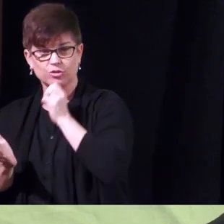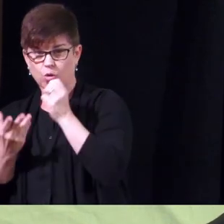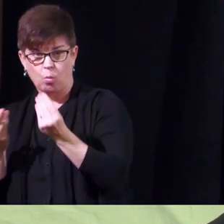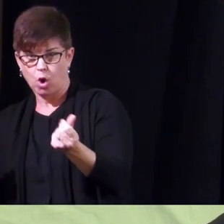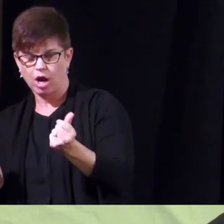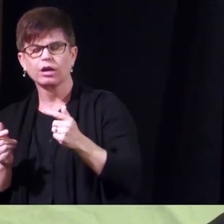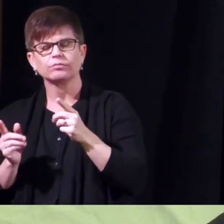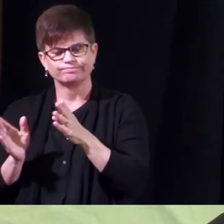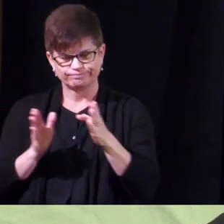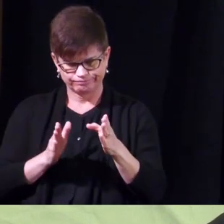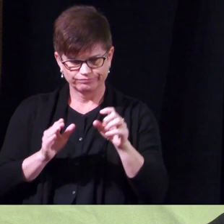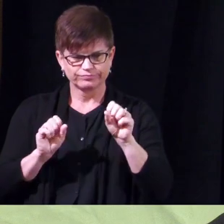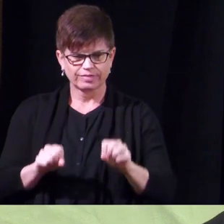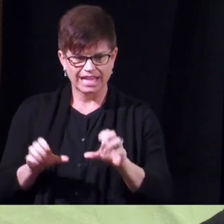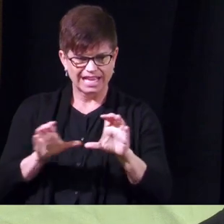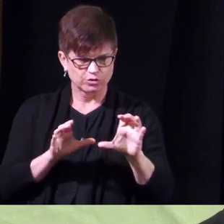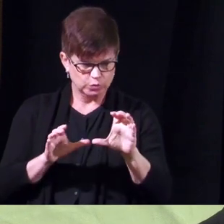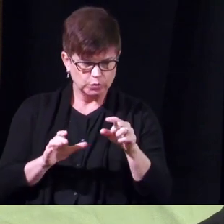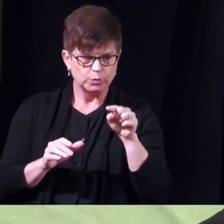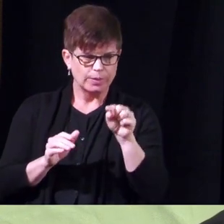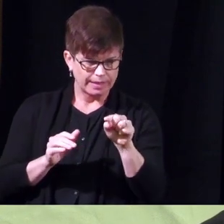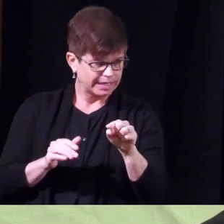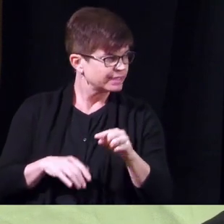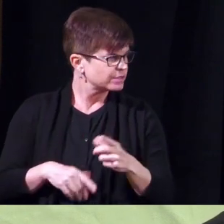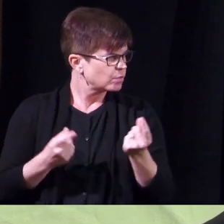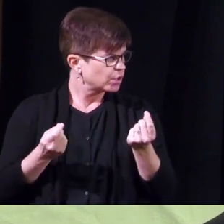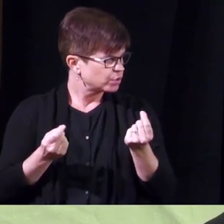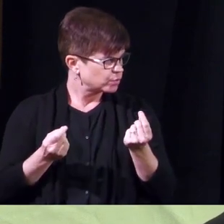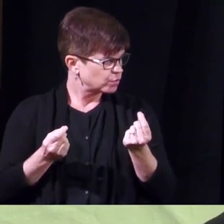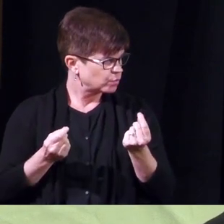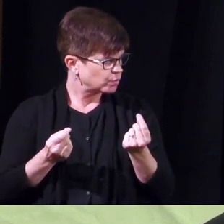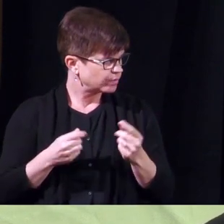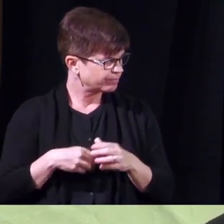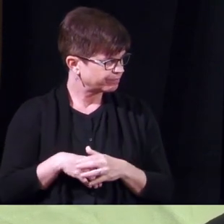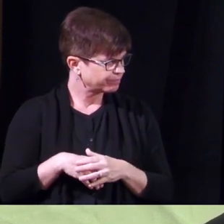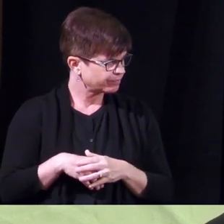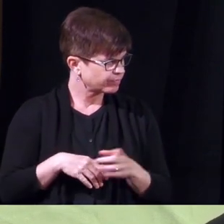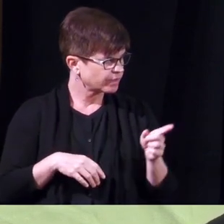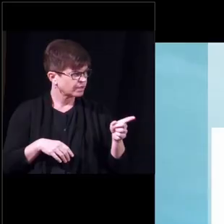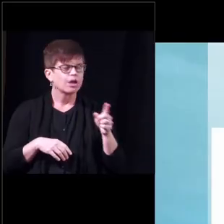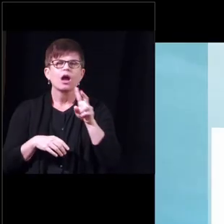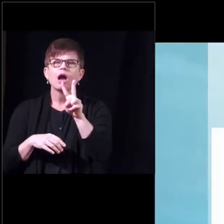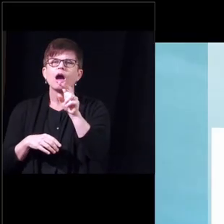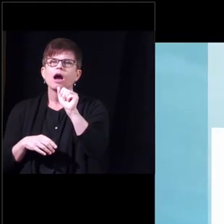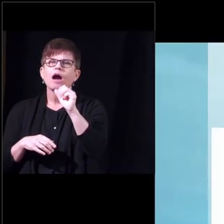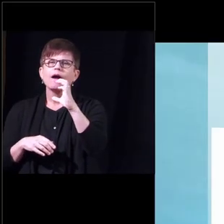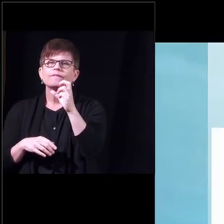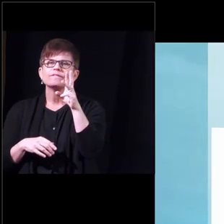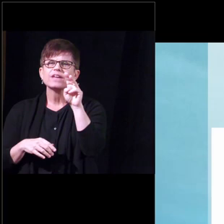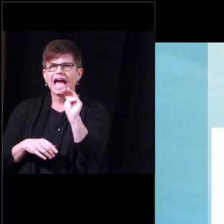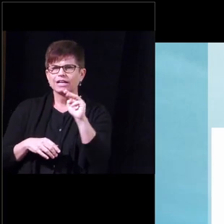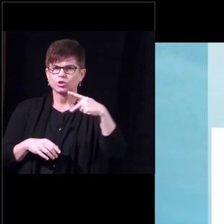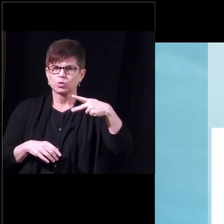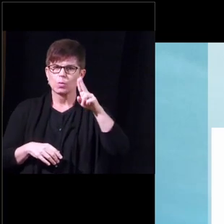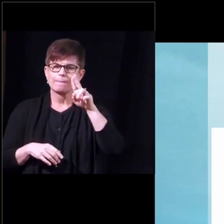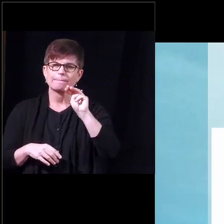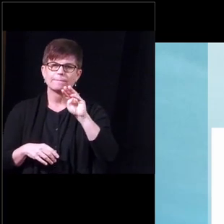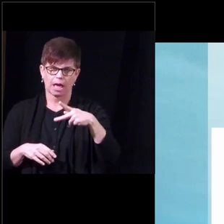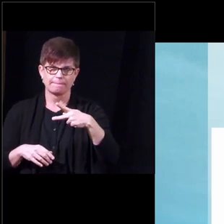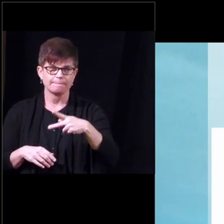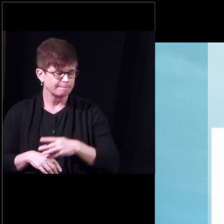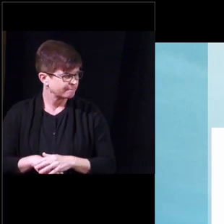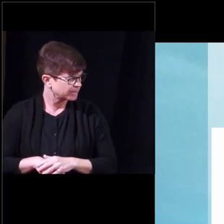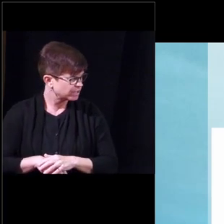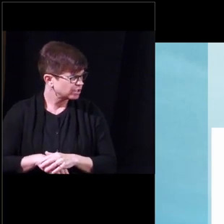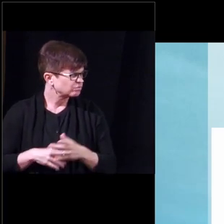it works on a very simple principle where you have a you have a vacuum pump that uh usually